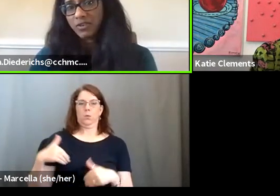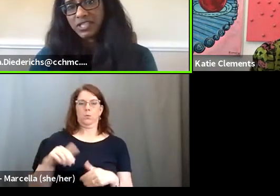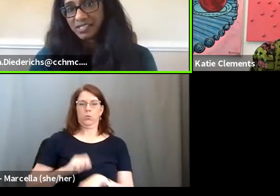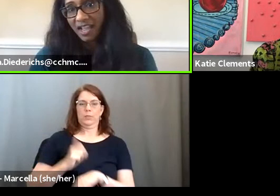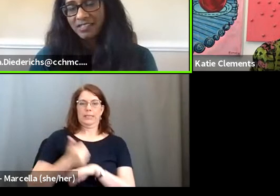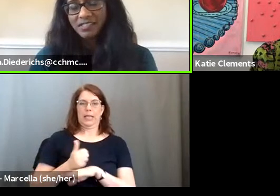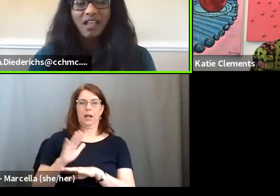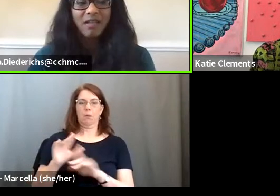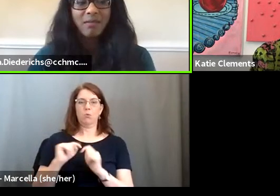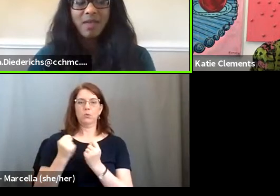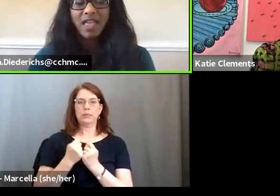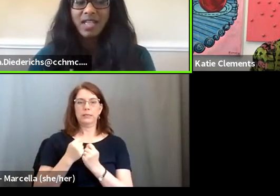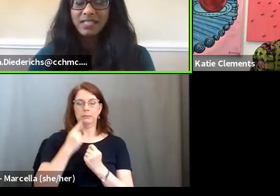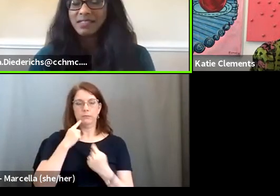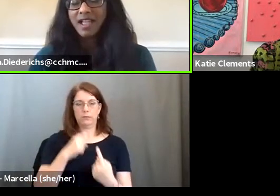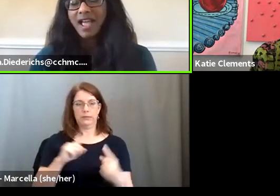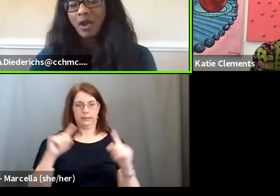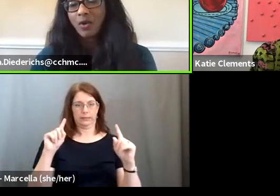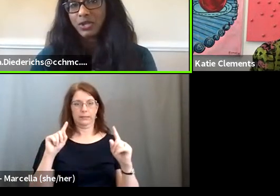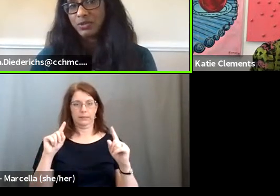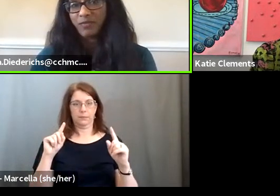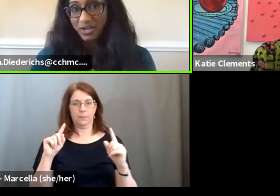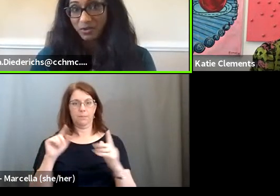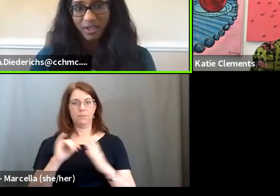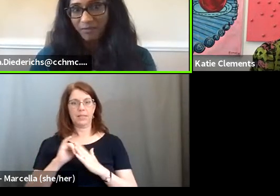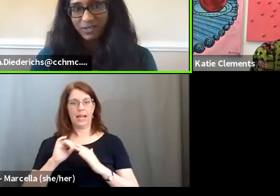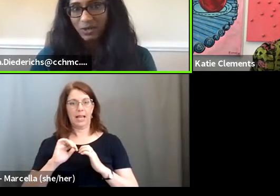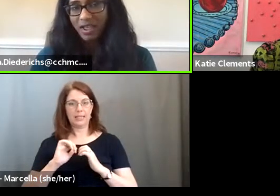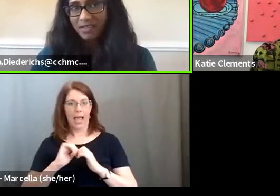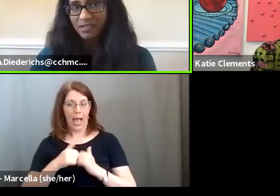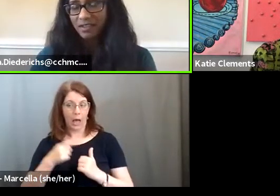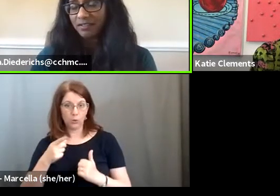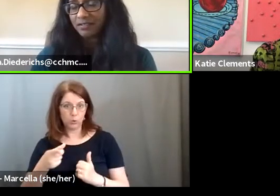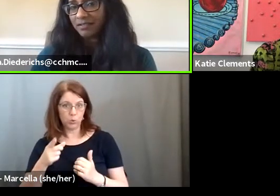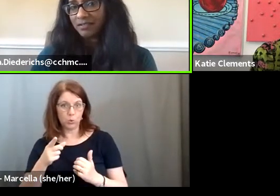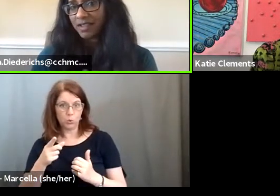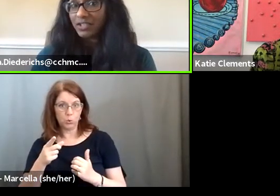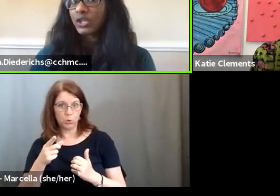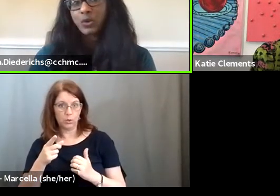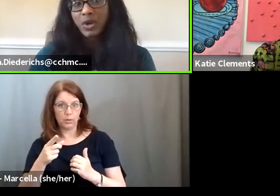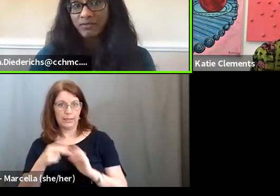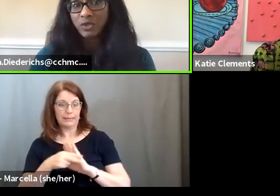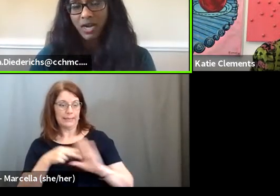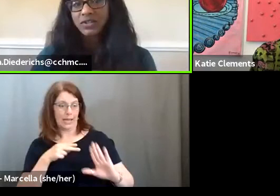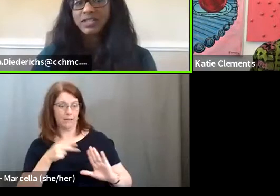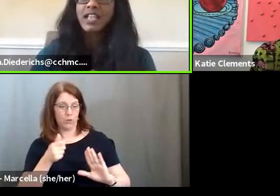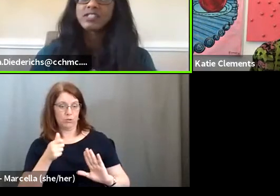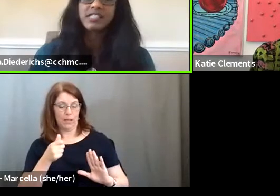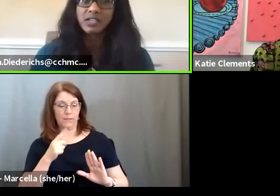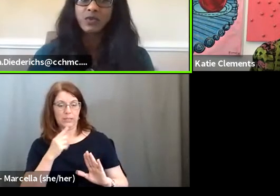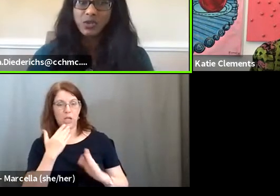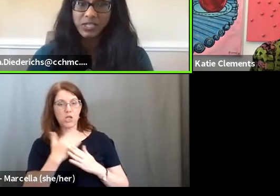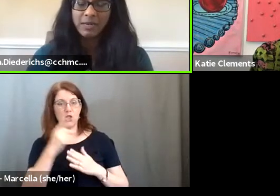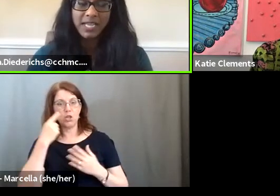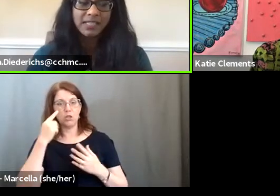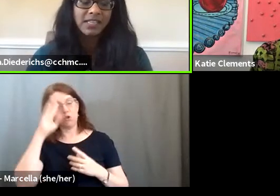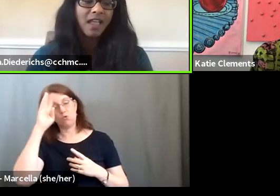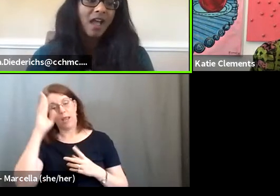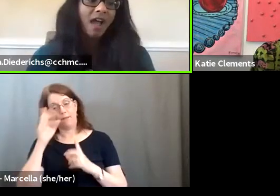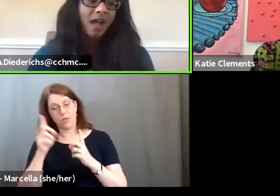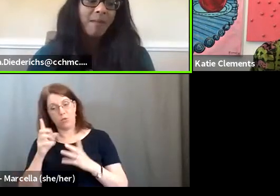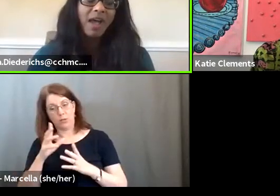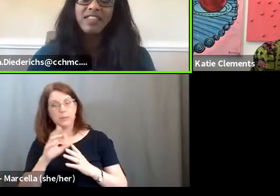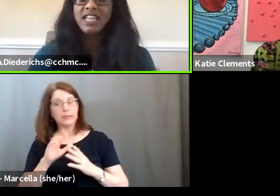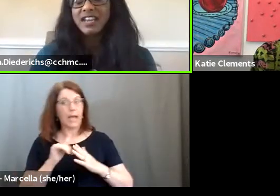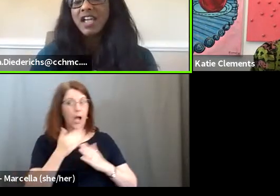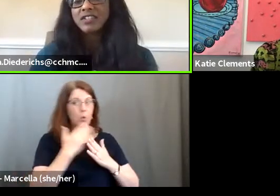up your team for success. Um, and that's how you define yourself as a, as a, as a good creative director is how successful your team is,